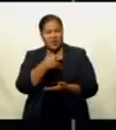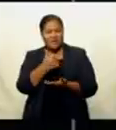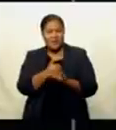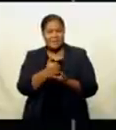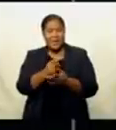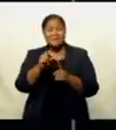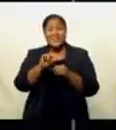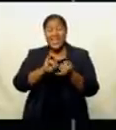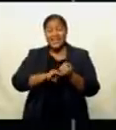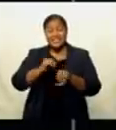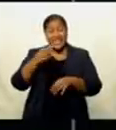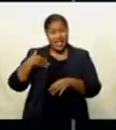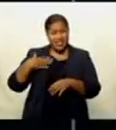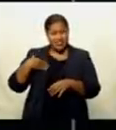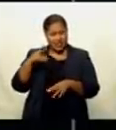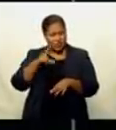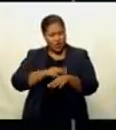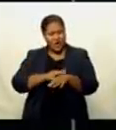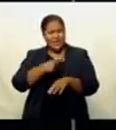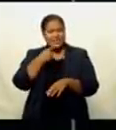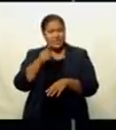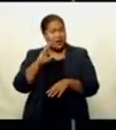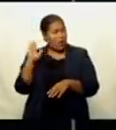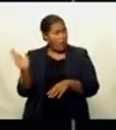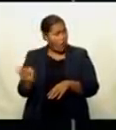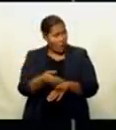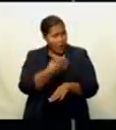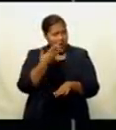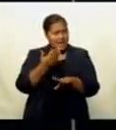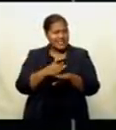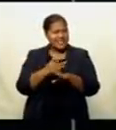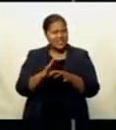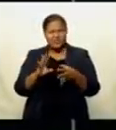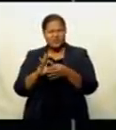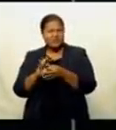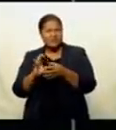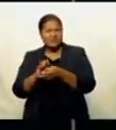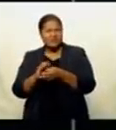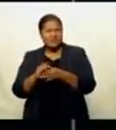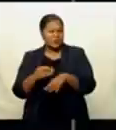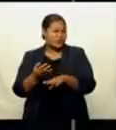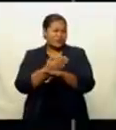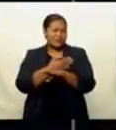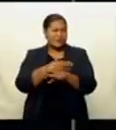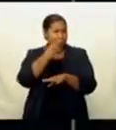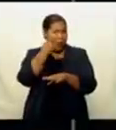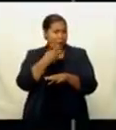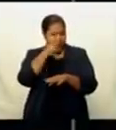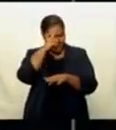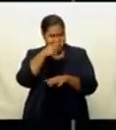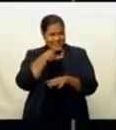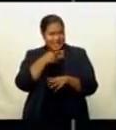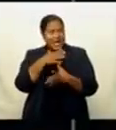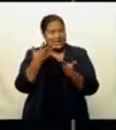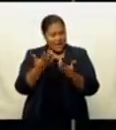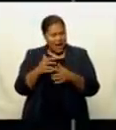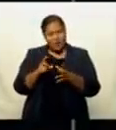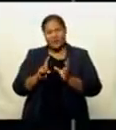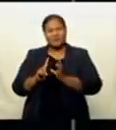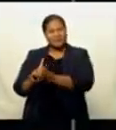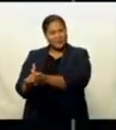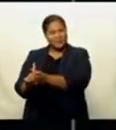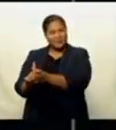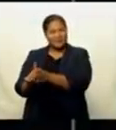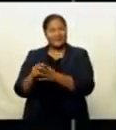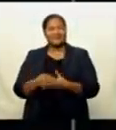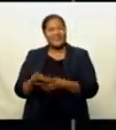Permanent Secretary for Health Dr. James Fong says all new cases are linked to existing clusters and are stable and either in isolation